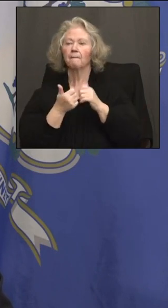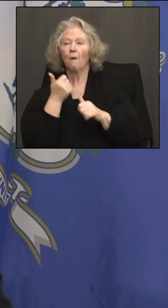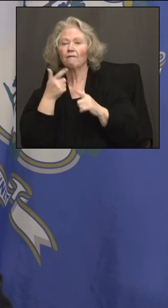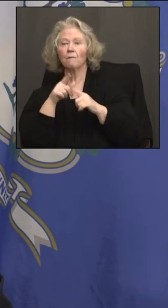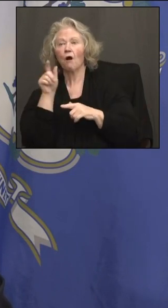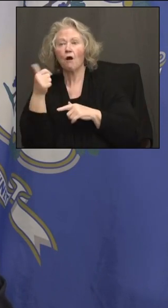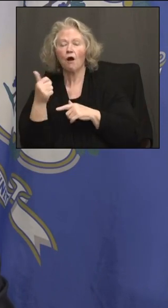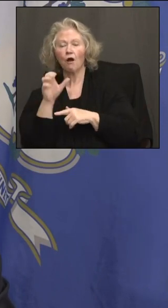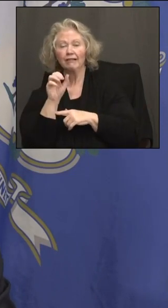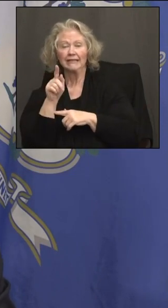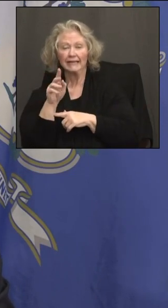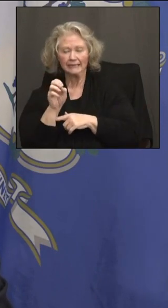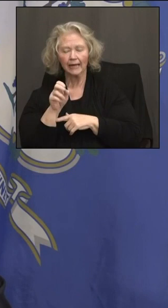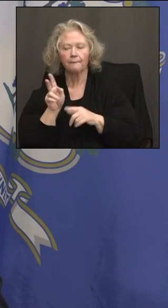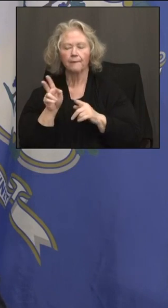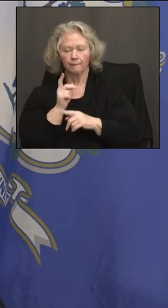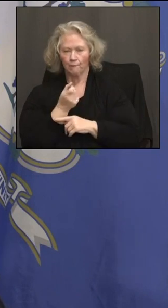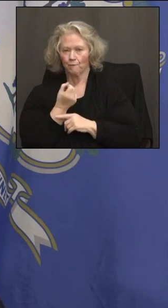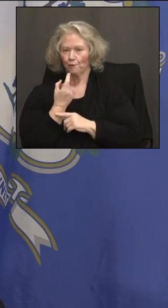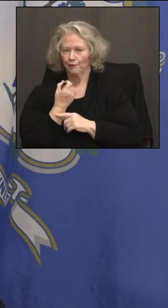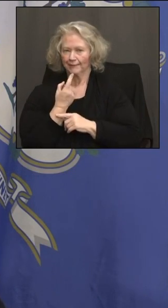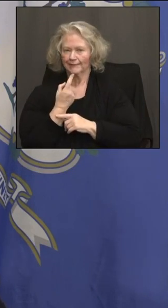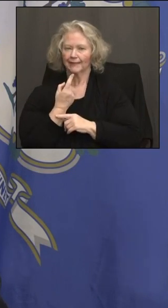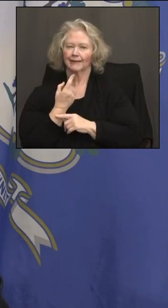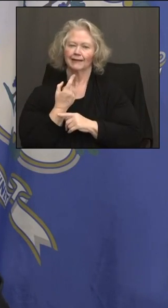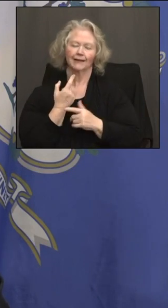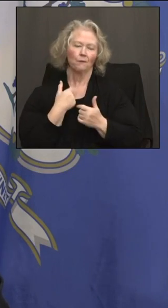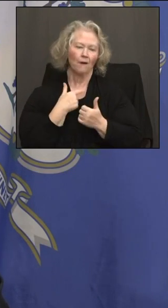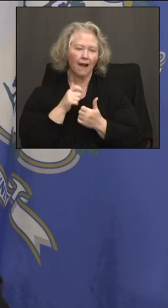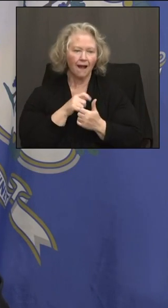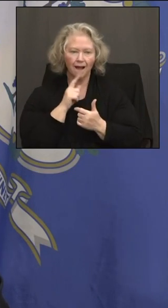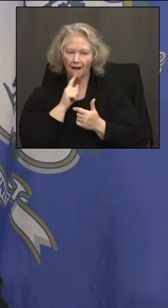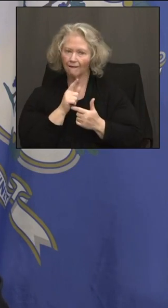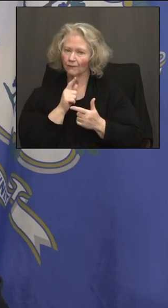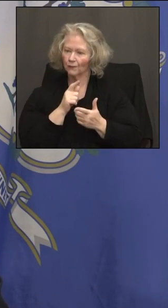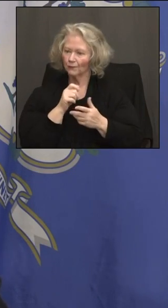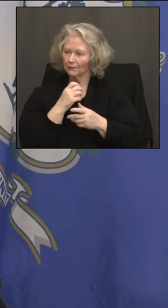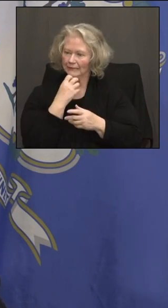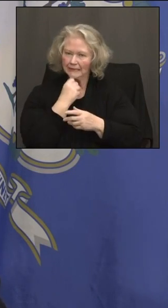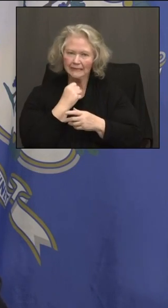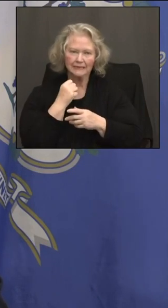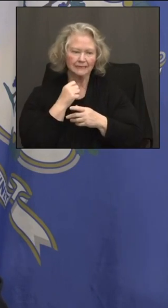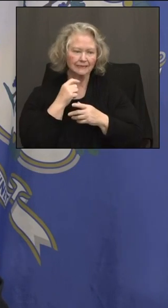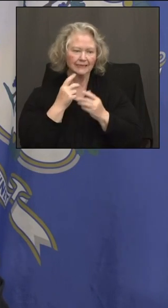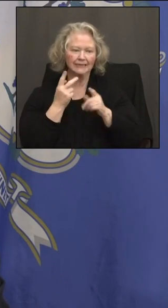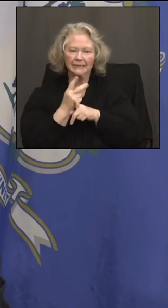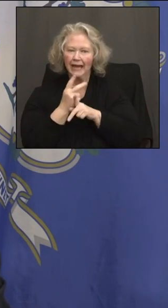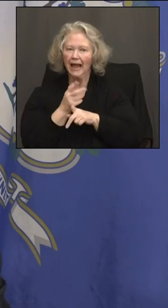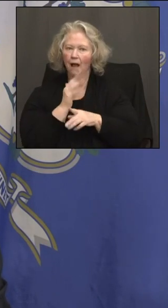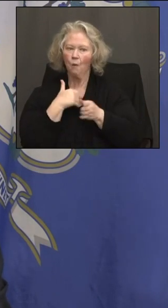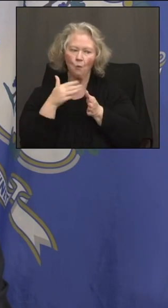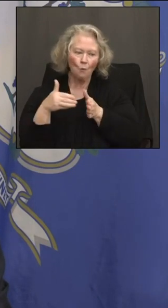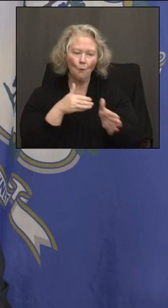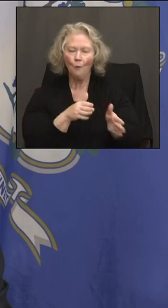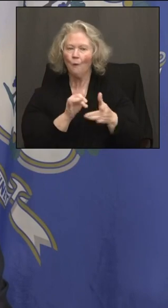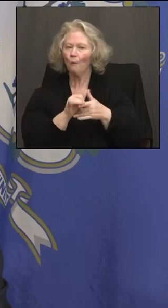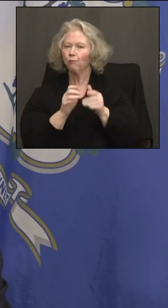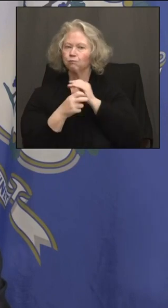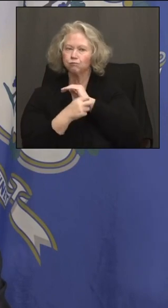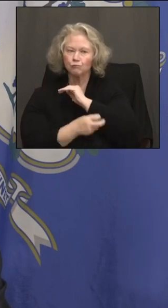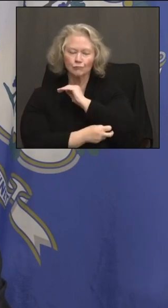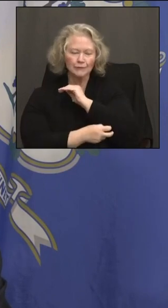state, is something I think people understand. They know we've got to be able to pay to keep up our roads and bridges. They know that we have this revenue source.